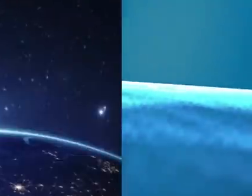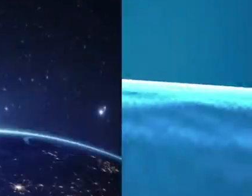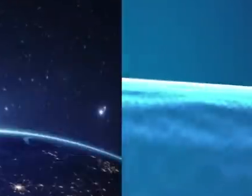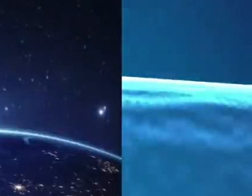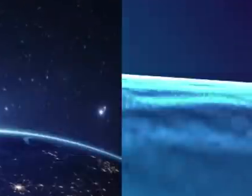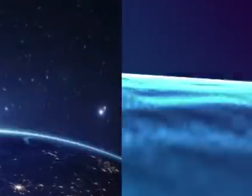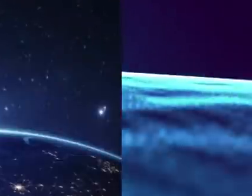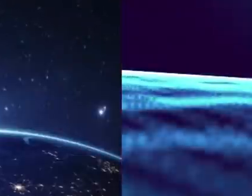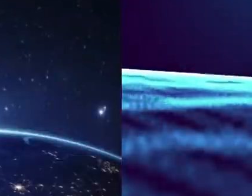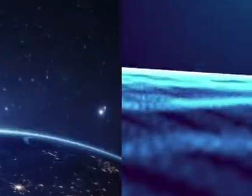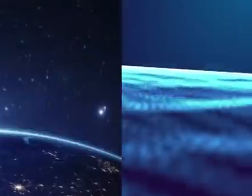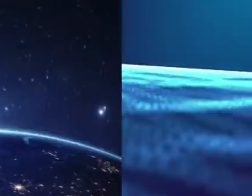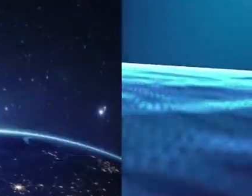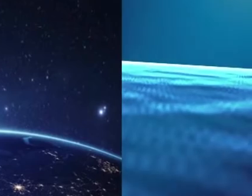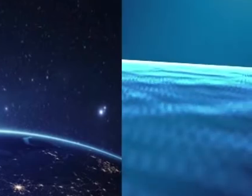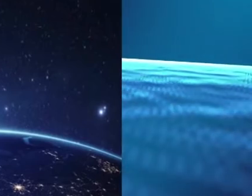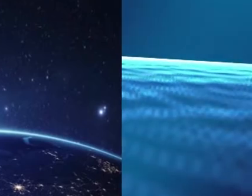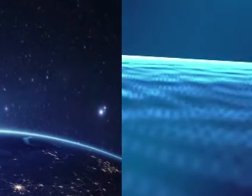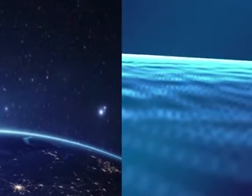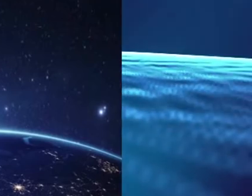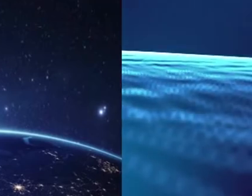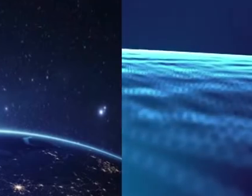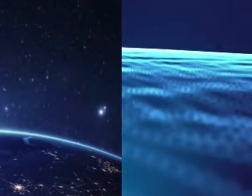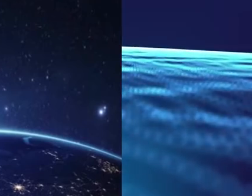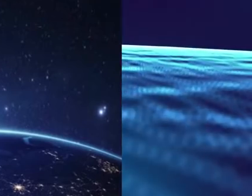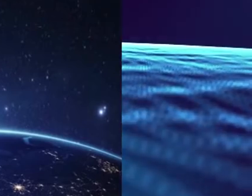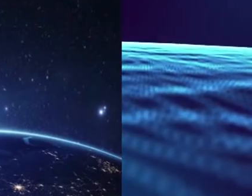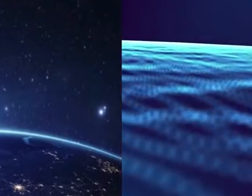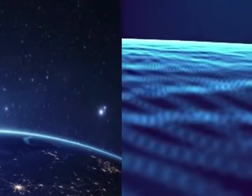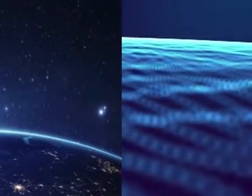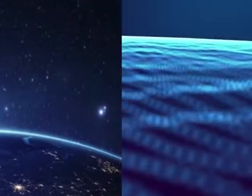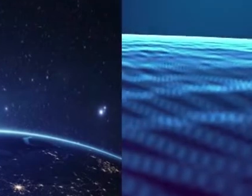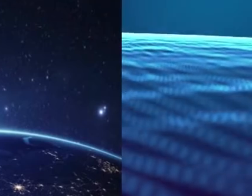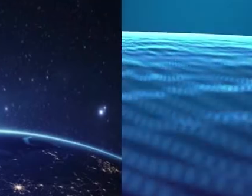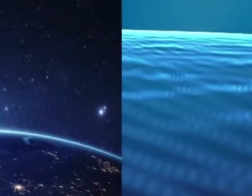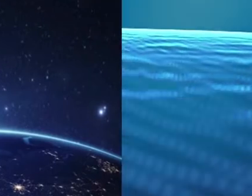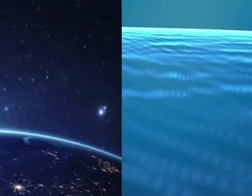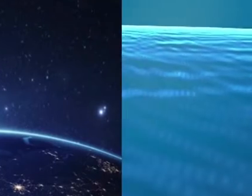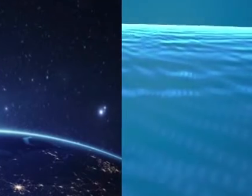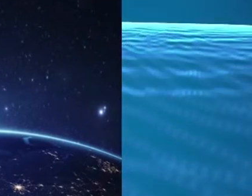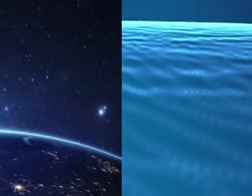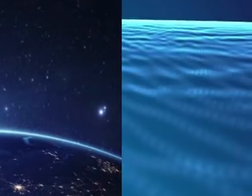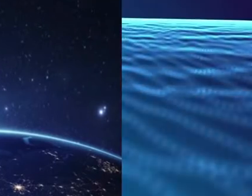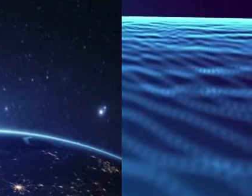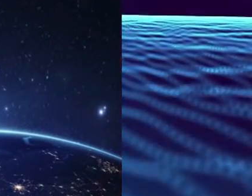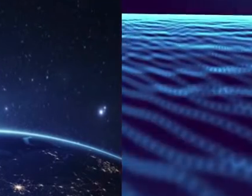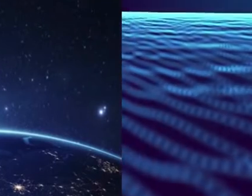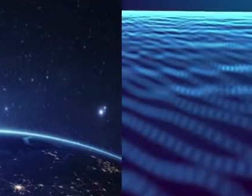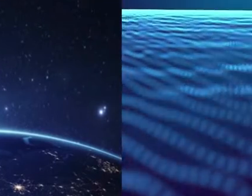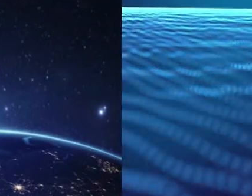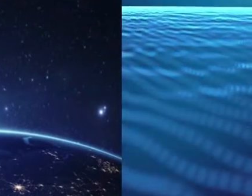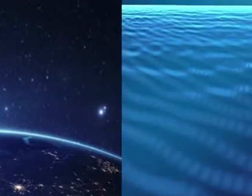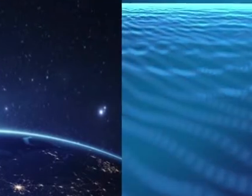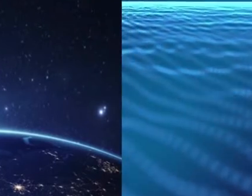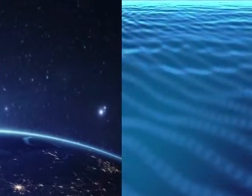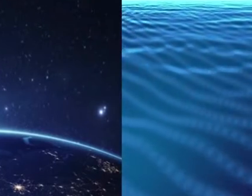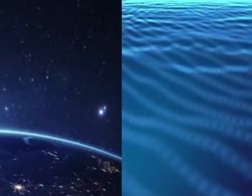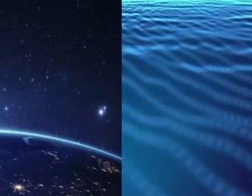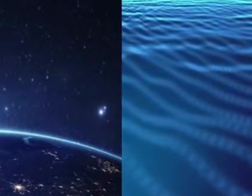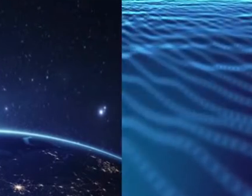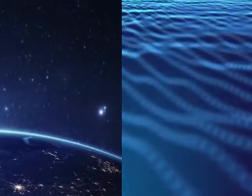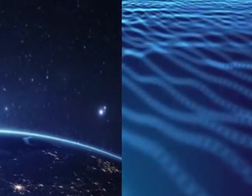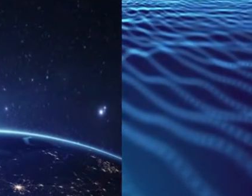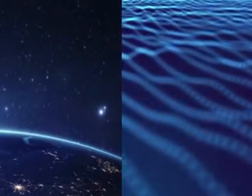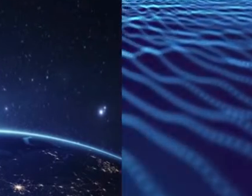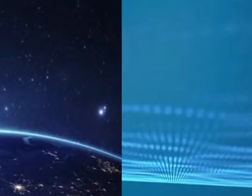And if it is one group of doctors that I can be sure of that give it their all in terms of training to assist you